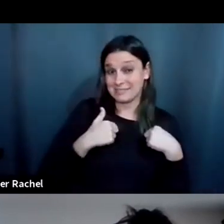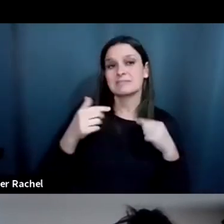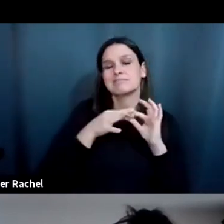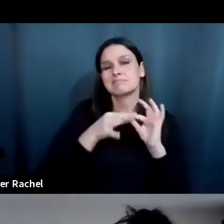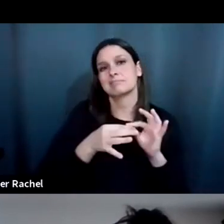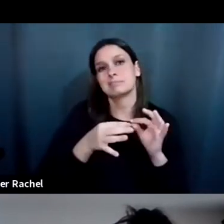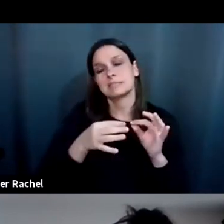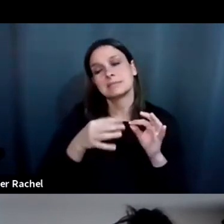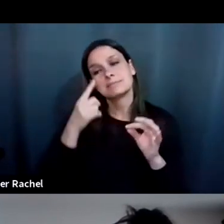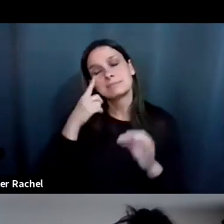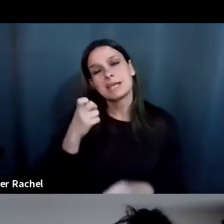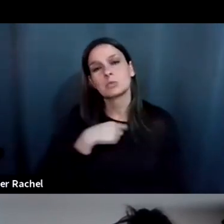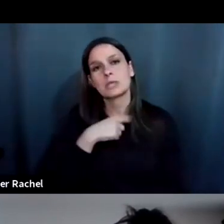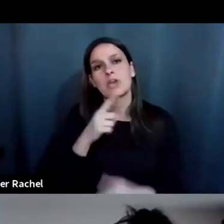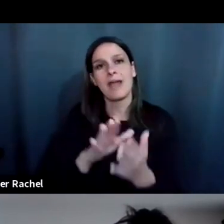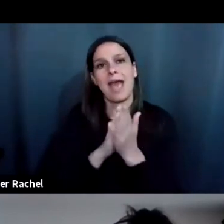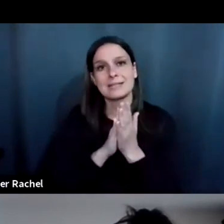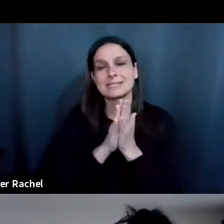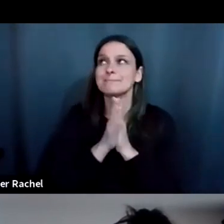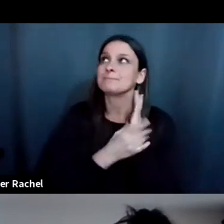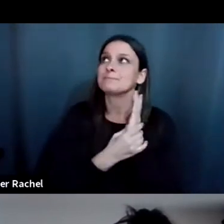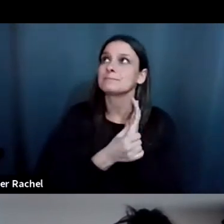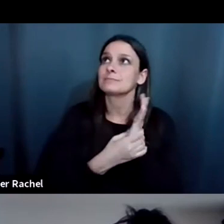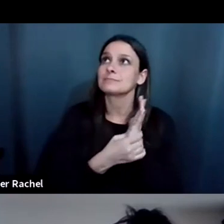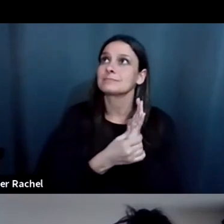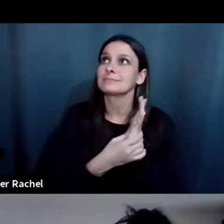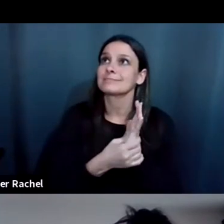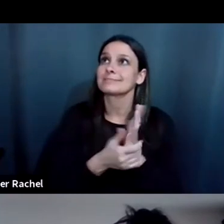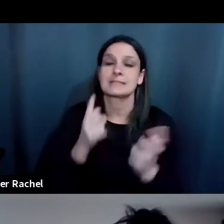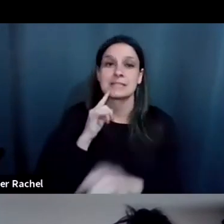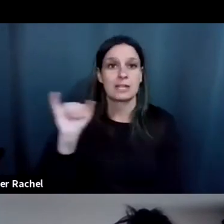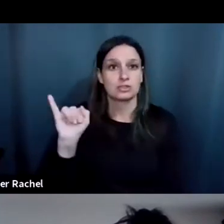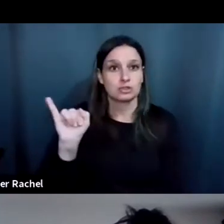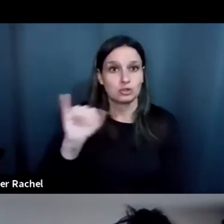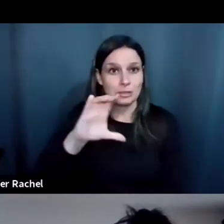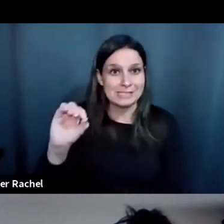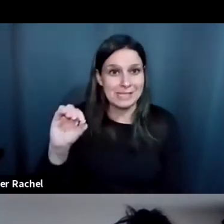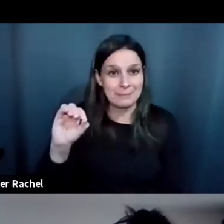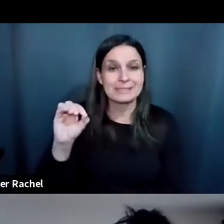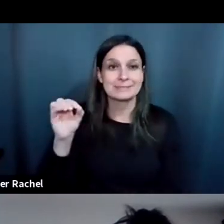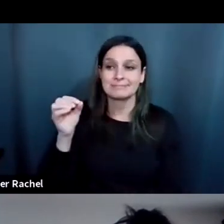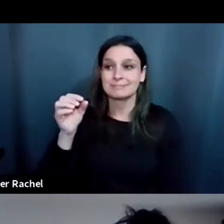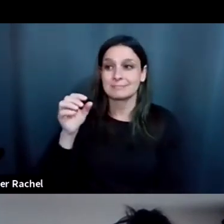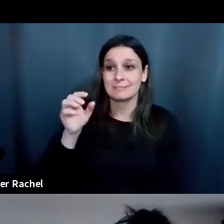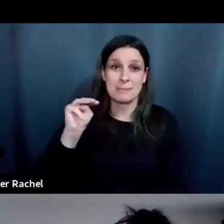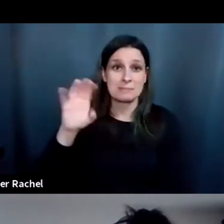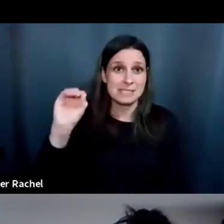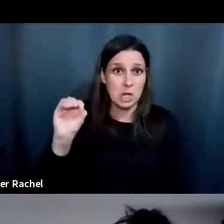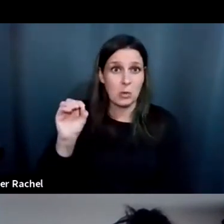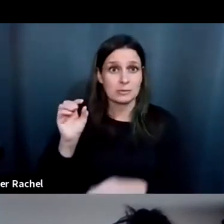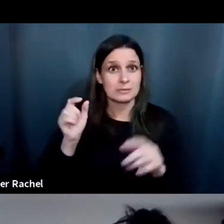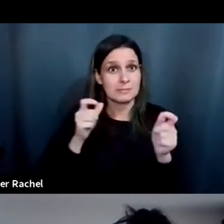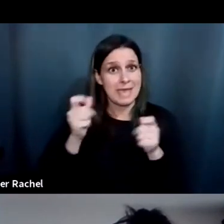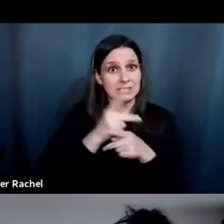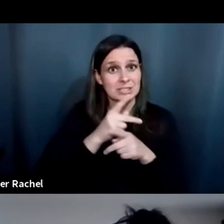we're asking, um, um, basically an insurance company, a managed care organization to make